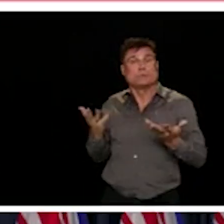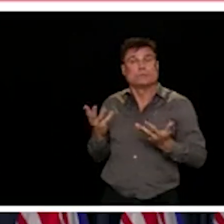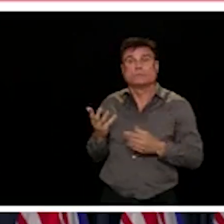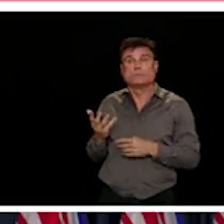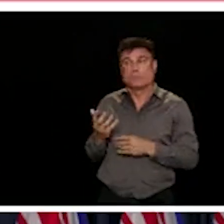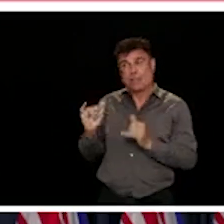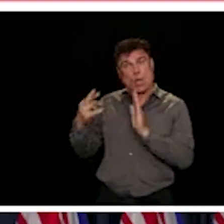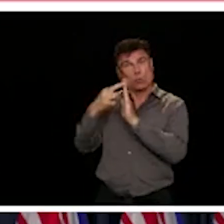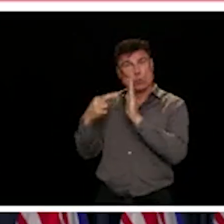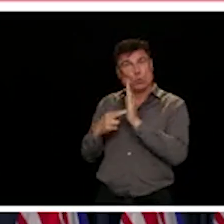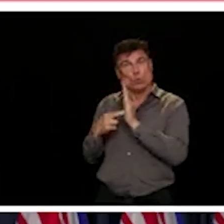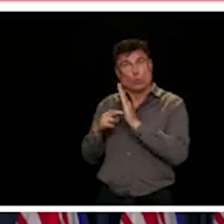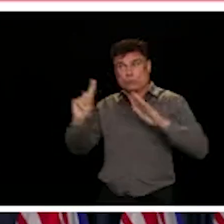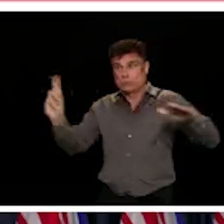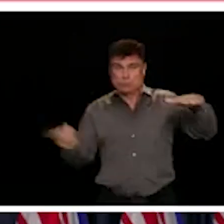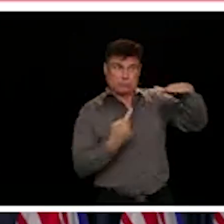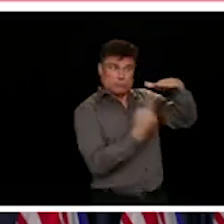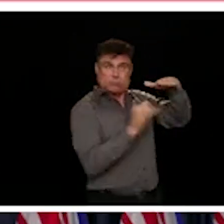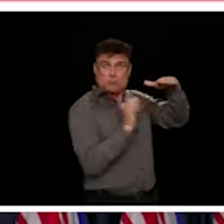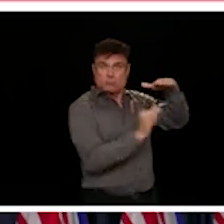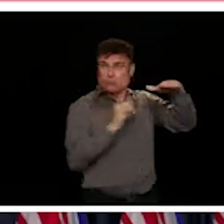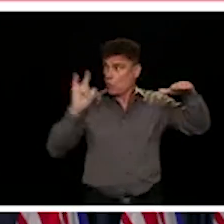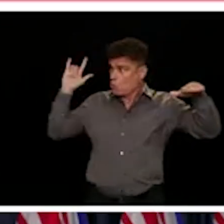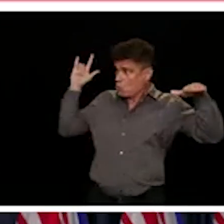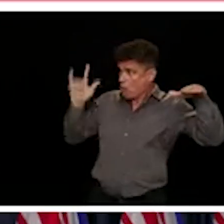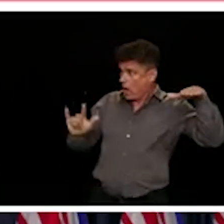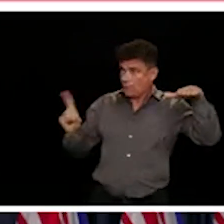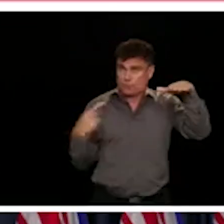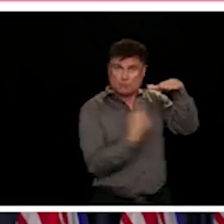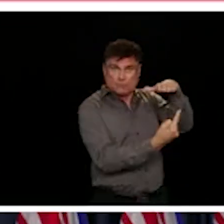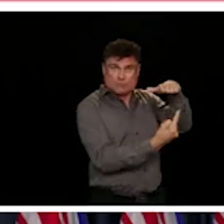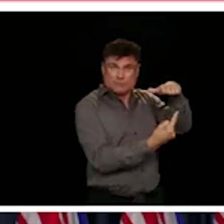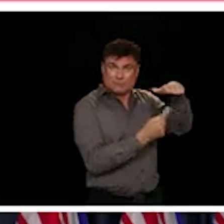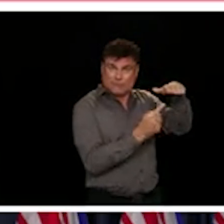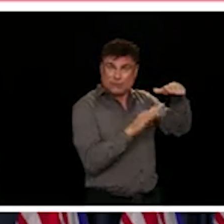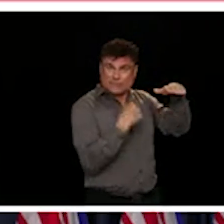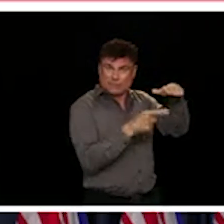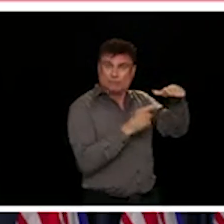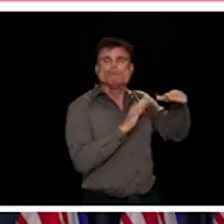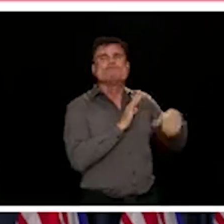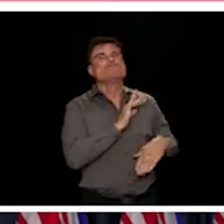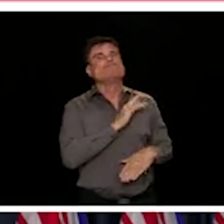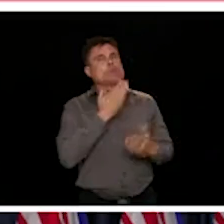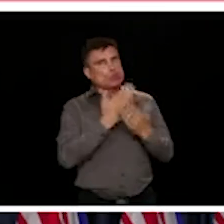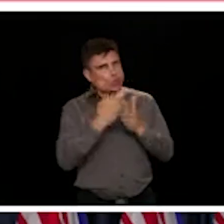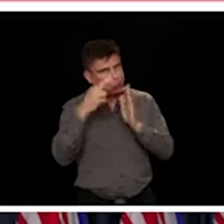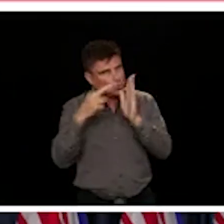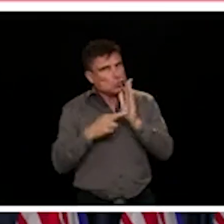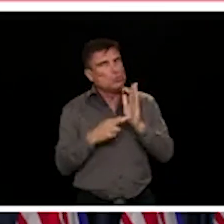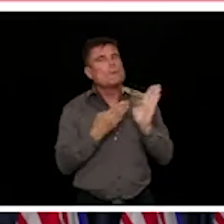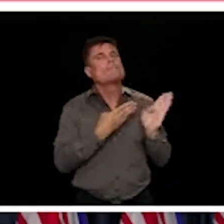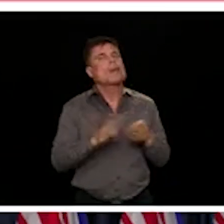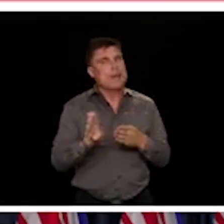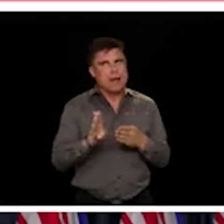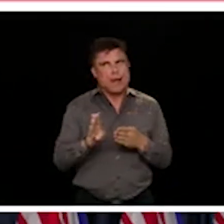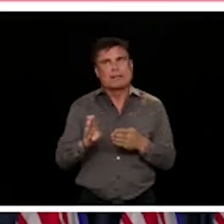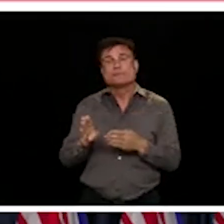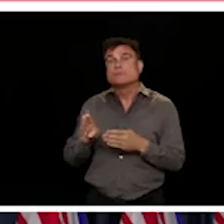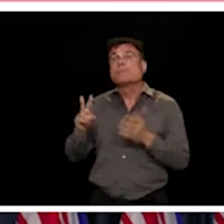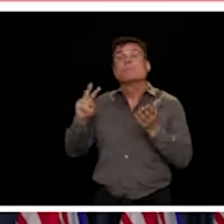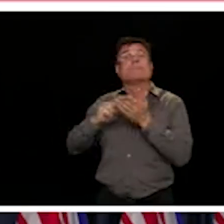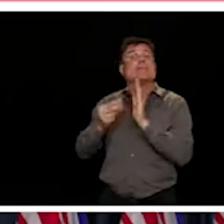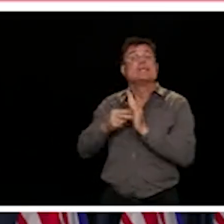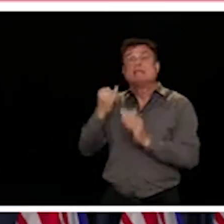they get sick and make sure they have what they need to effectively isolate before they go into the farms and provide that necessary